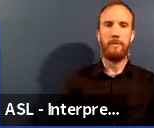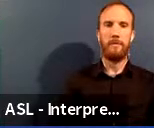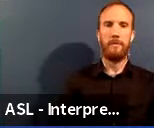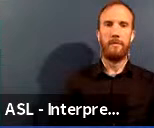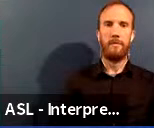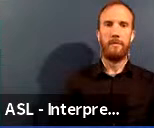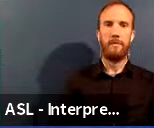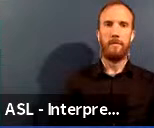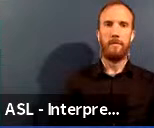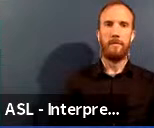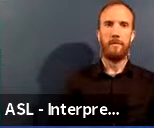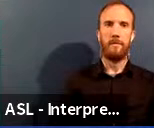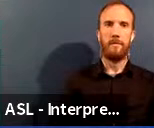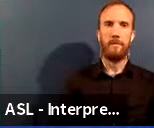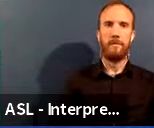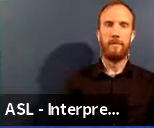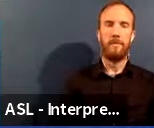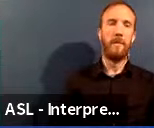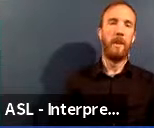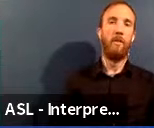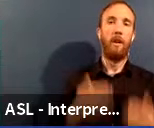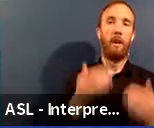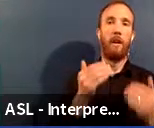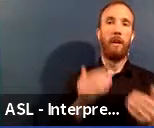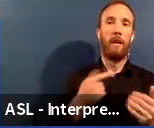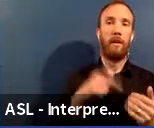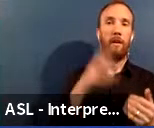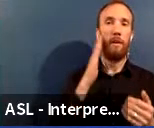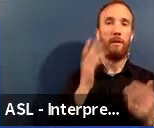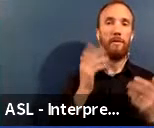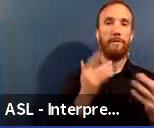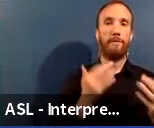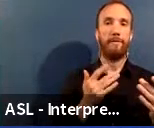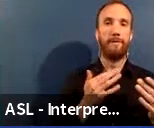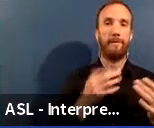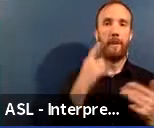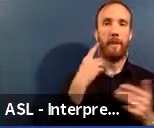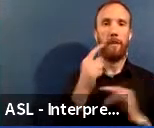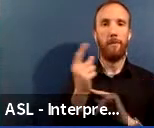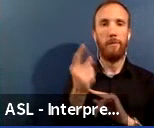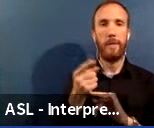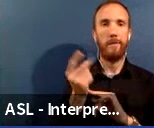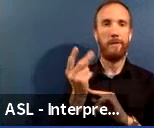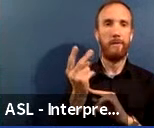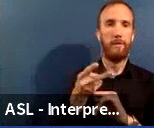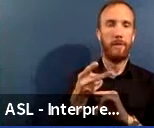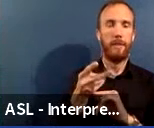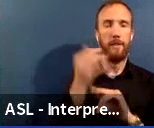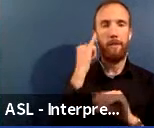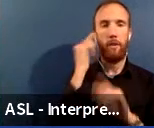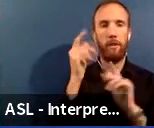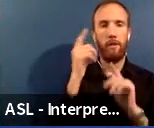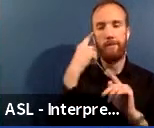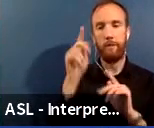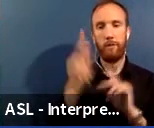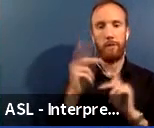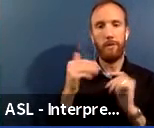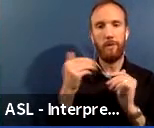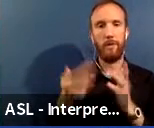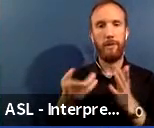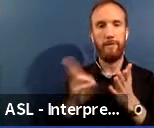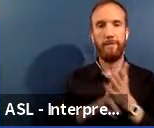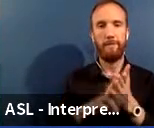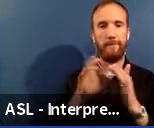We'll give another minute or so for those who are logging on with us. And if you're watching us by YouTube, we will start in just a second.